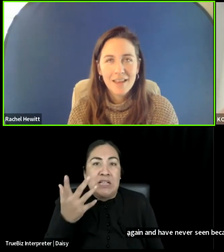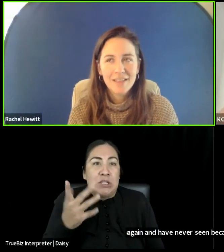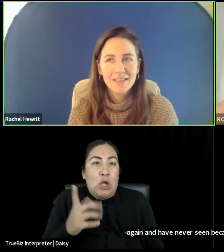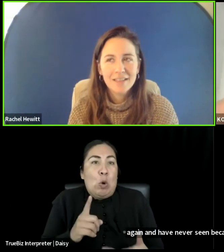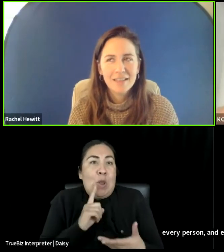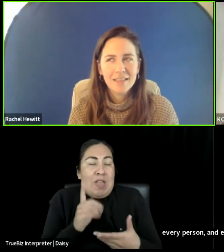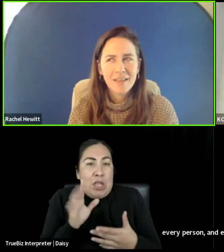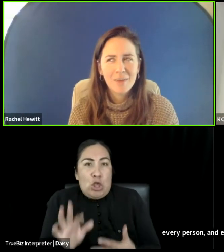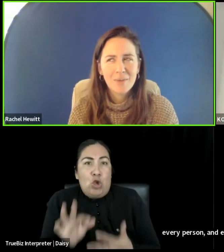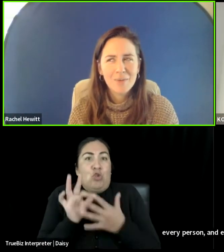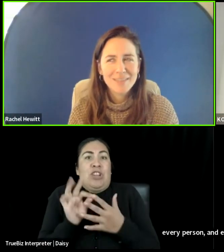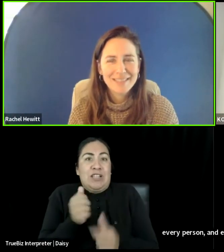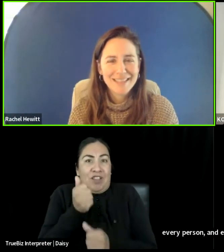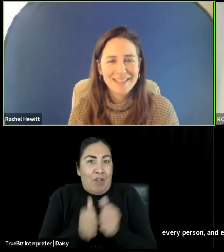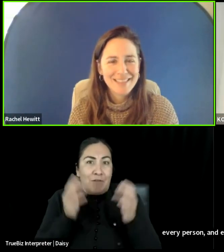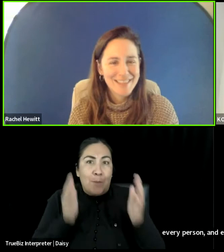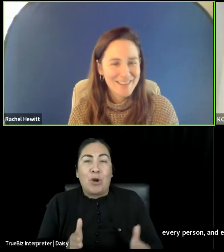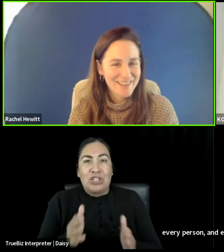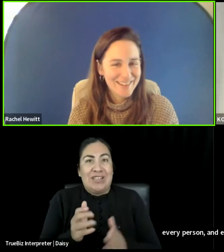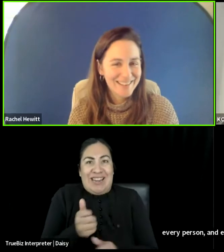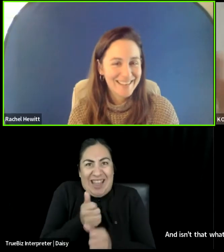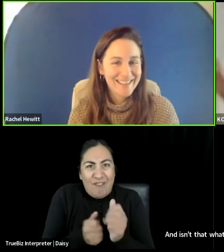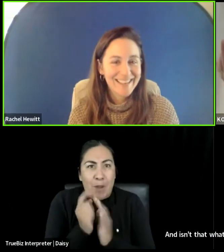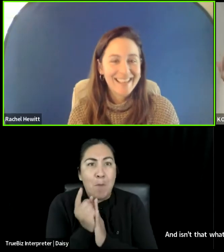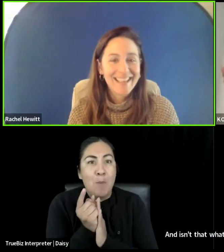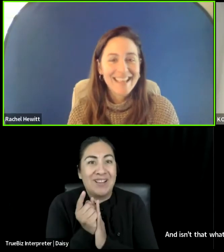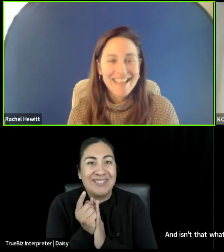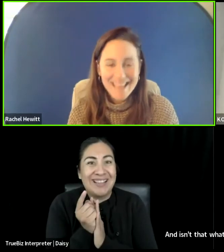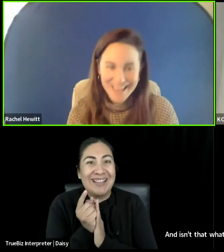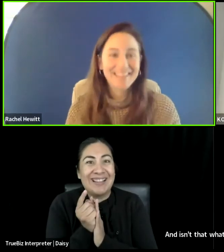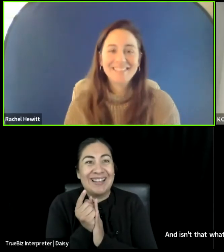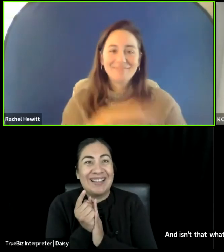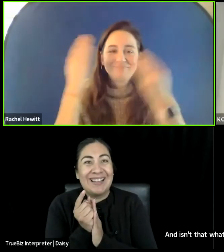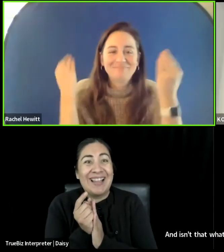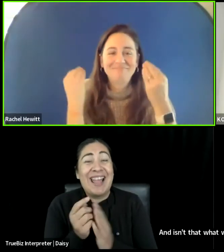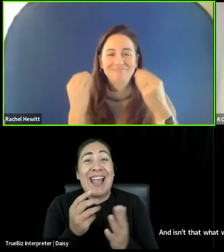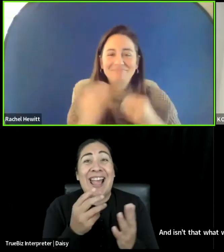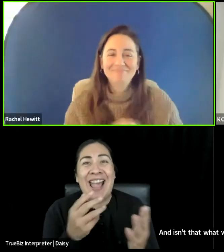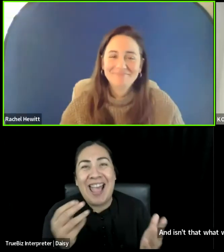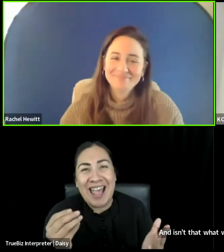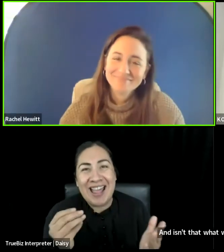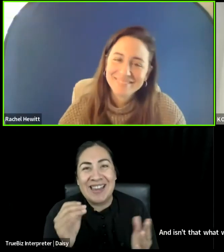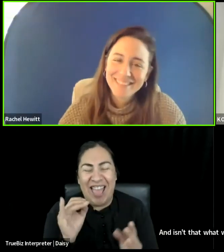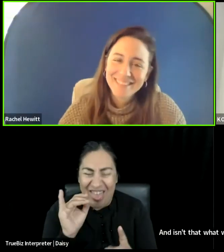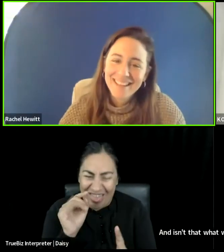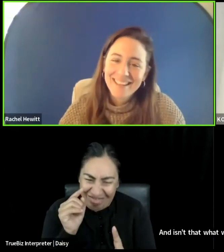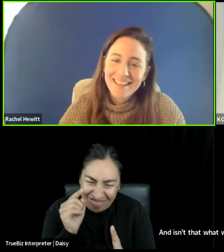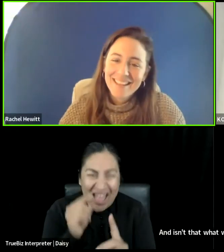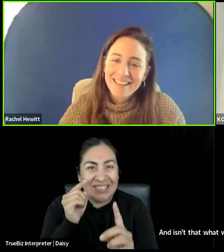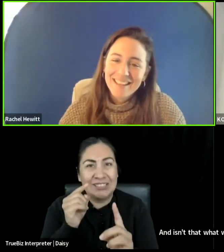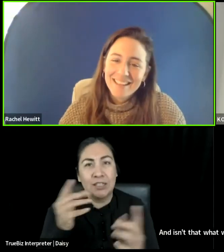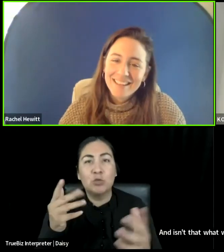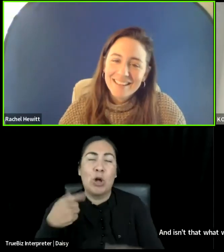And isn't that what we say theater is? Yeah.